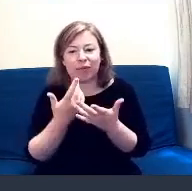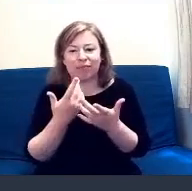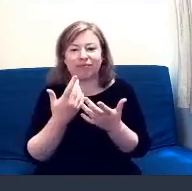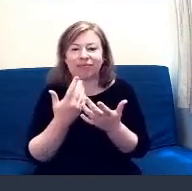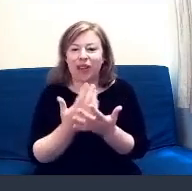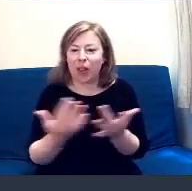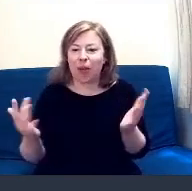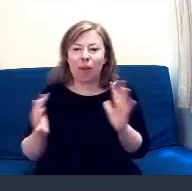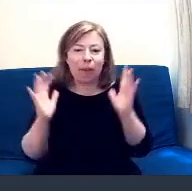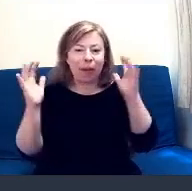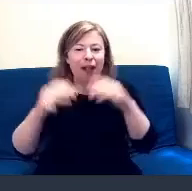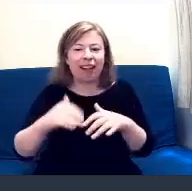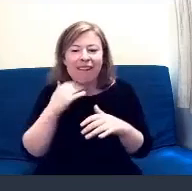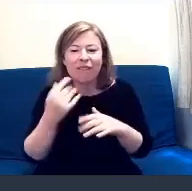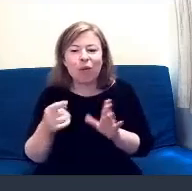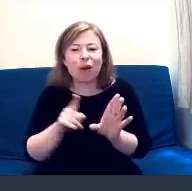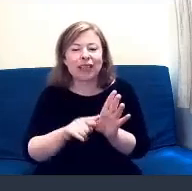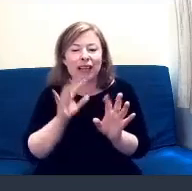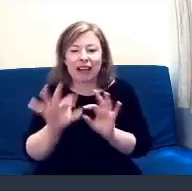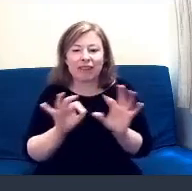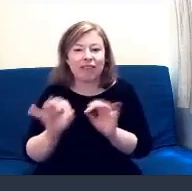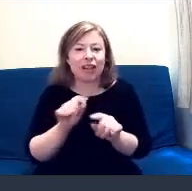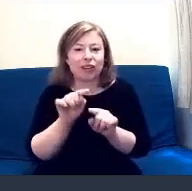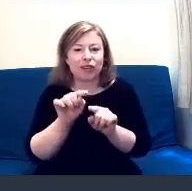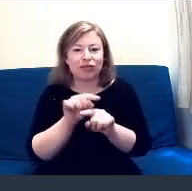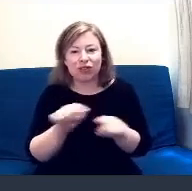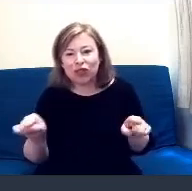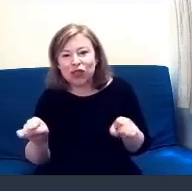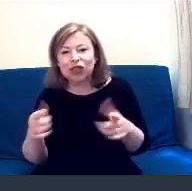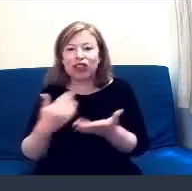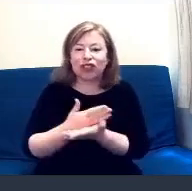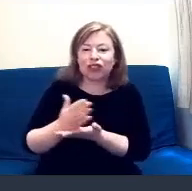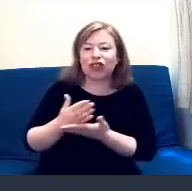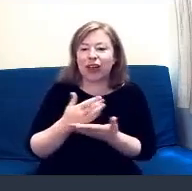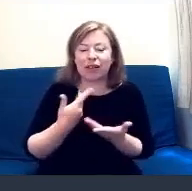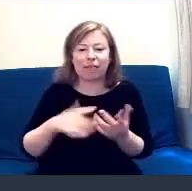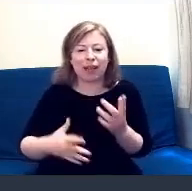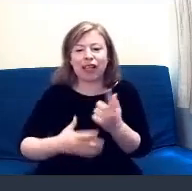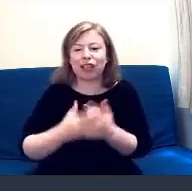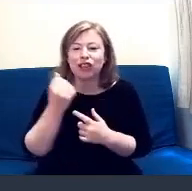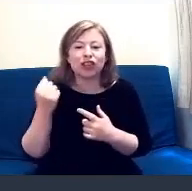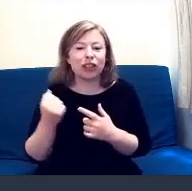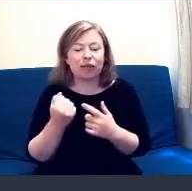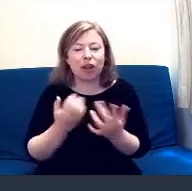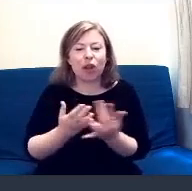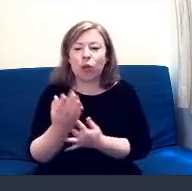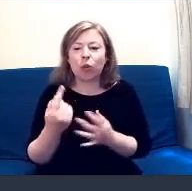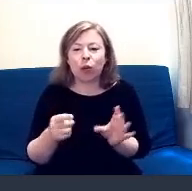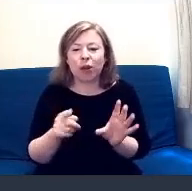to share the kind of achievements we've made over the past year.